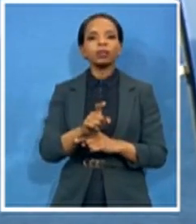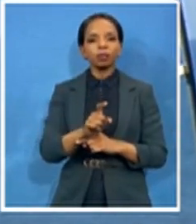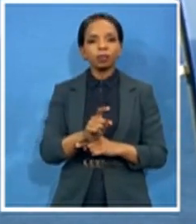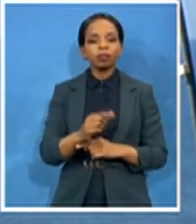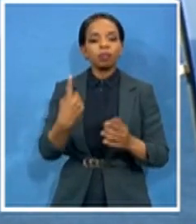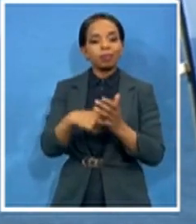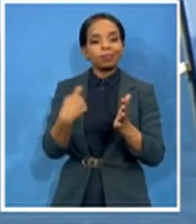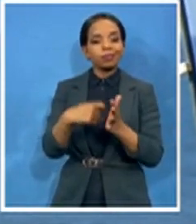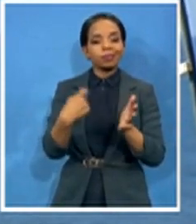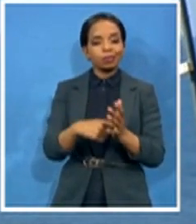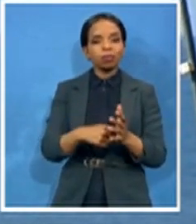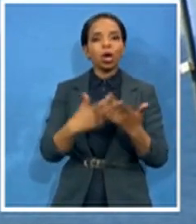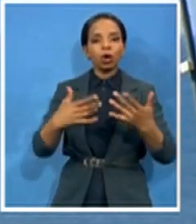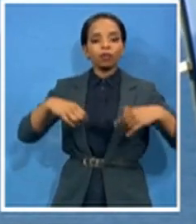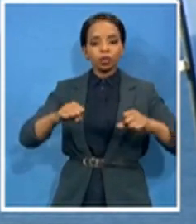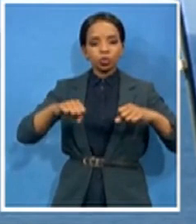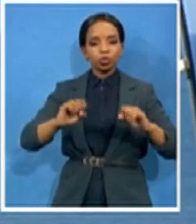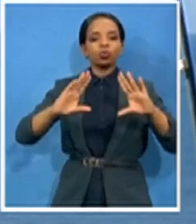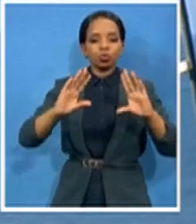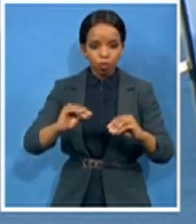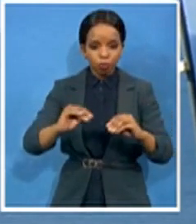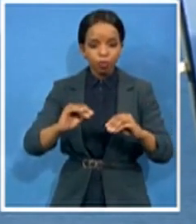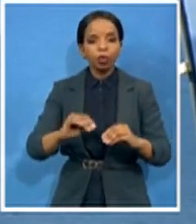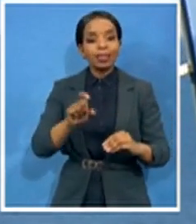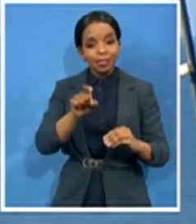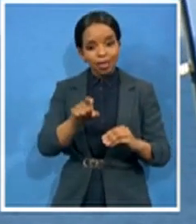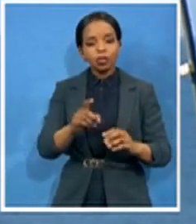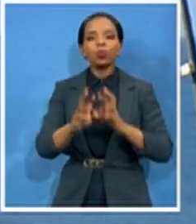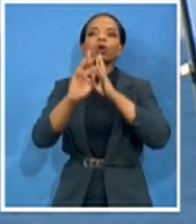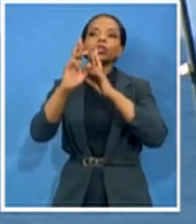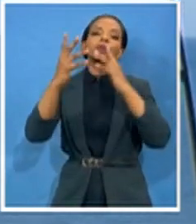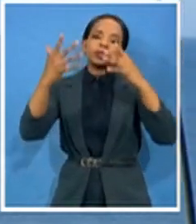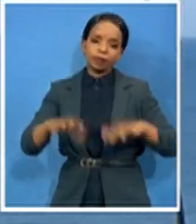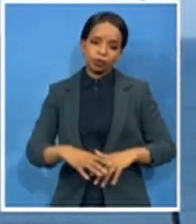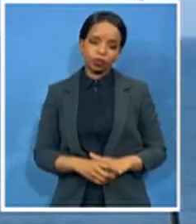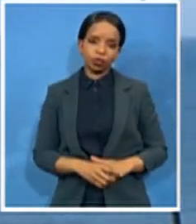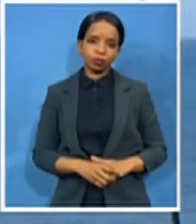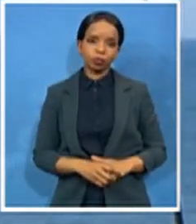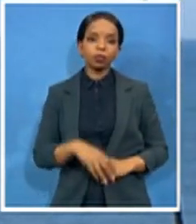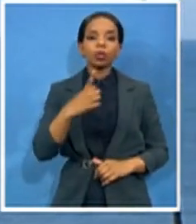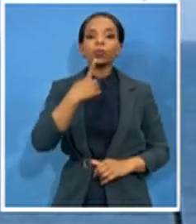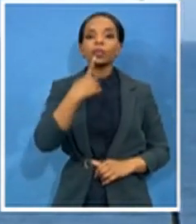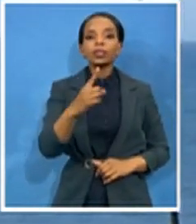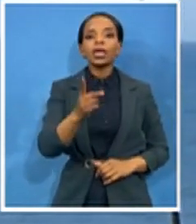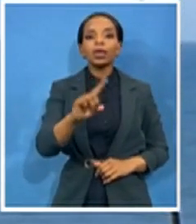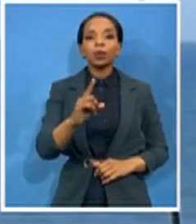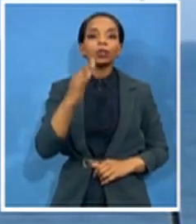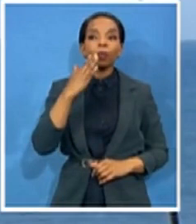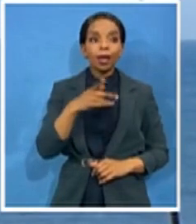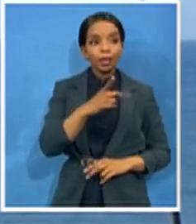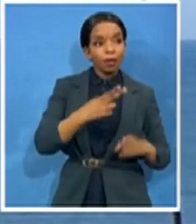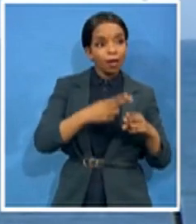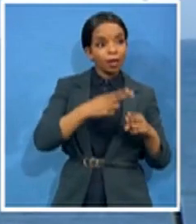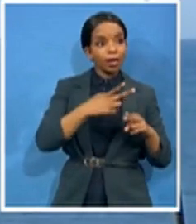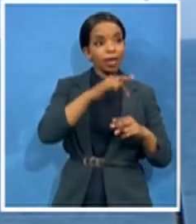responded to. We have said on the part B, when they finalize their findings and they've actually provided with the information,